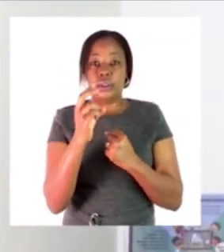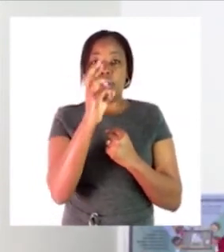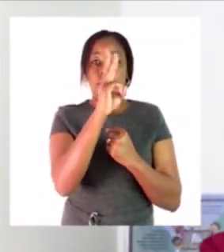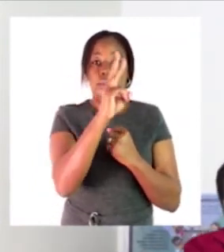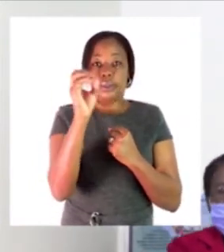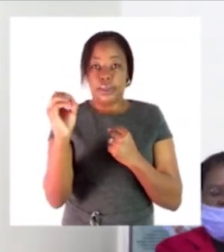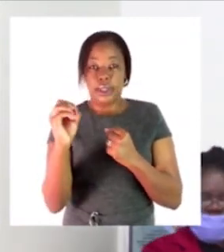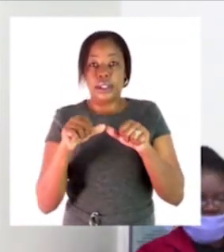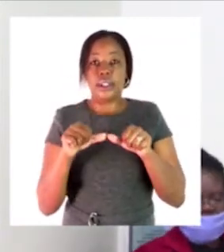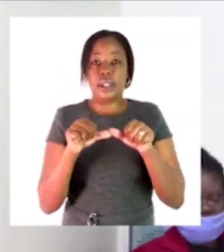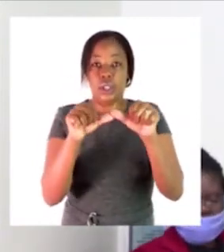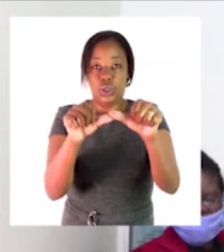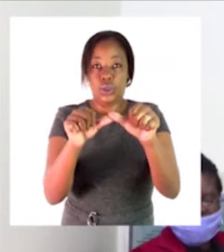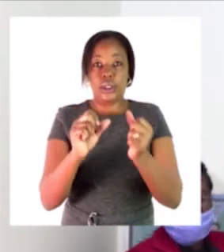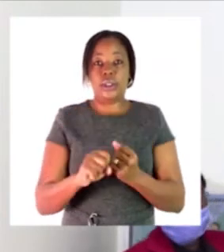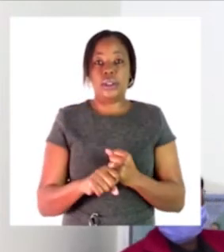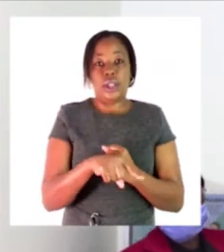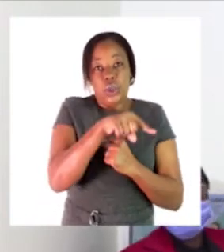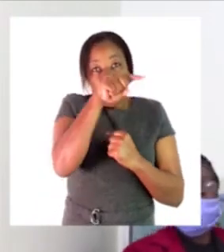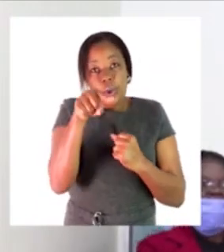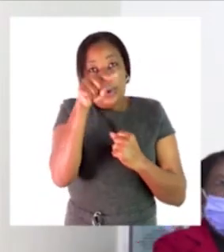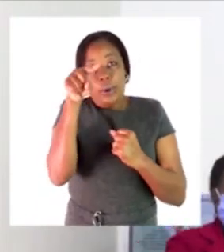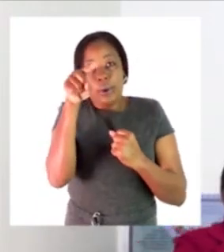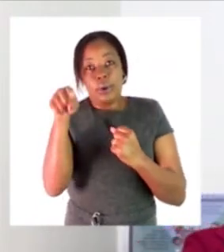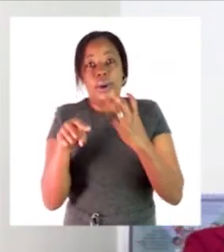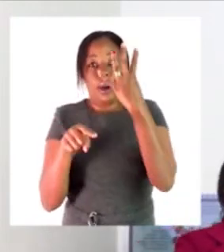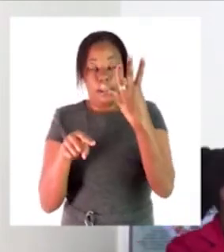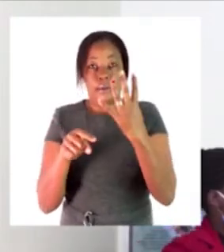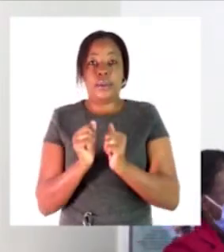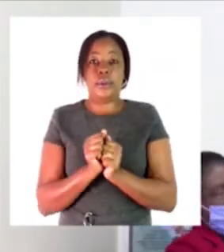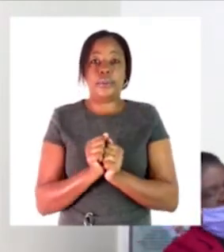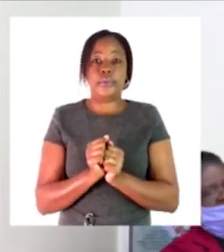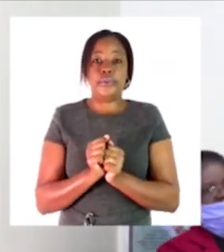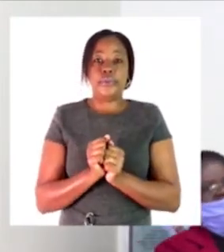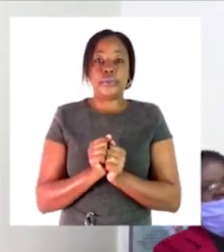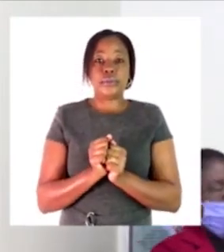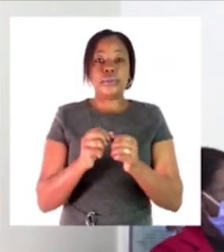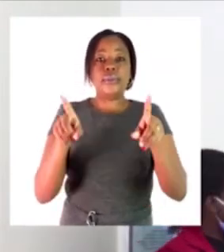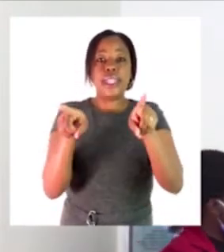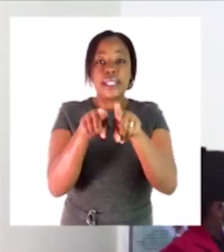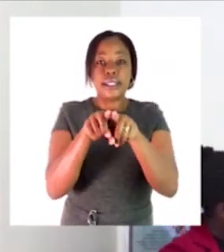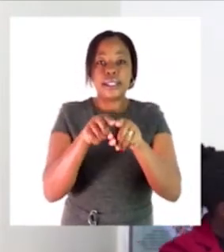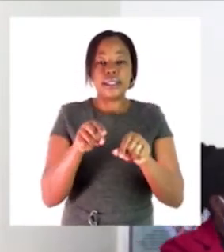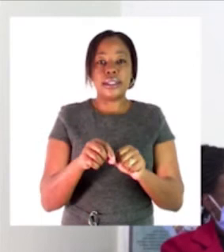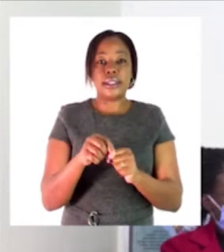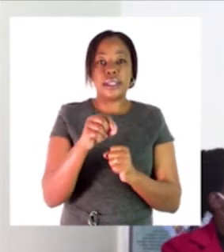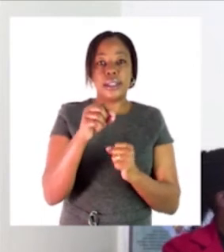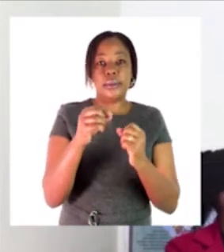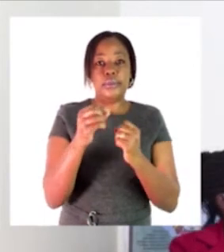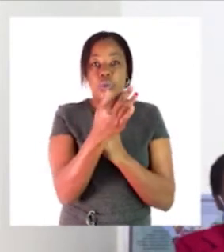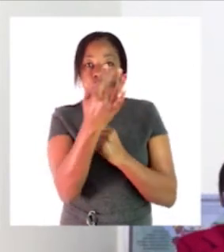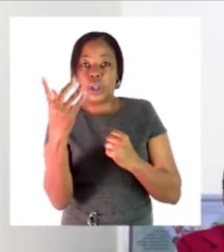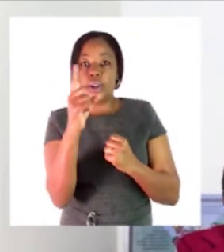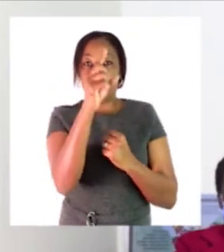and you continue skipping four numbers and counting the fifth one what about in ten the same way goes you skip nine numbers